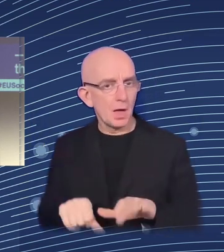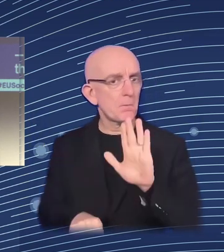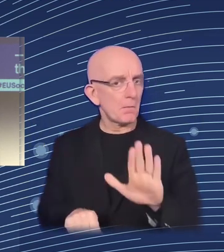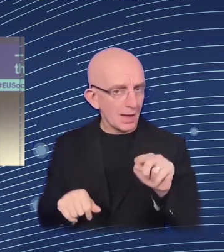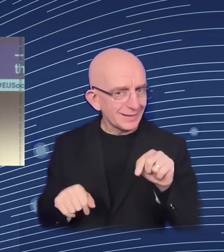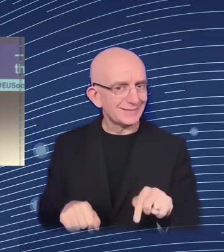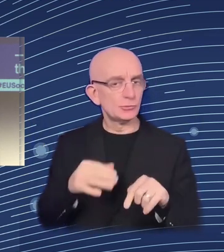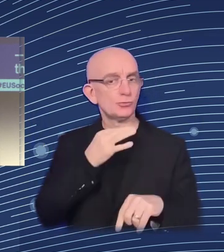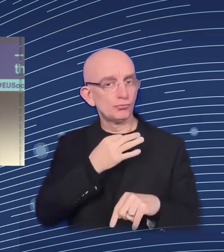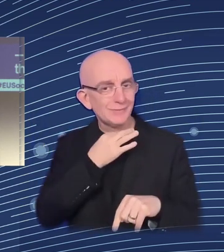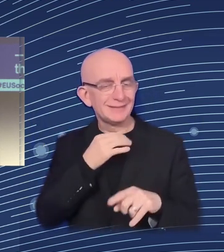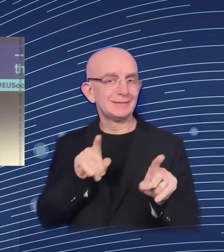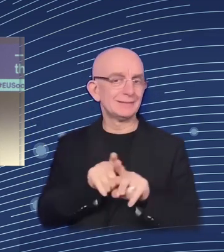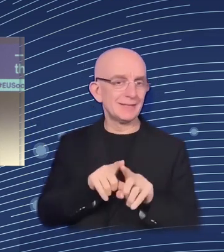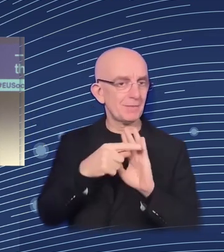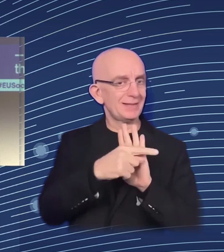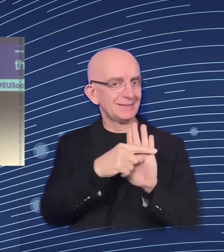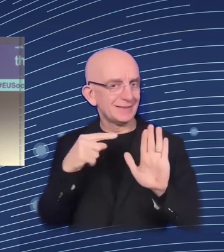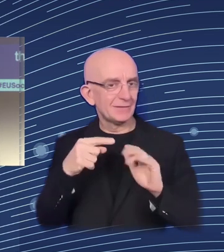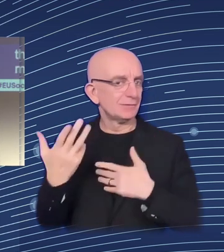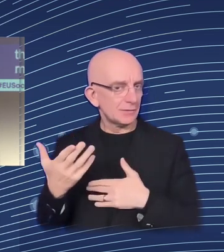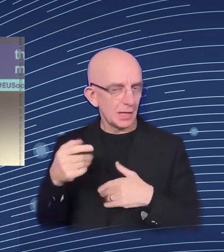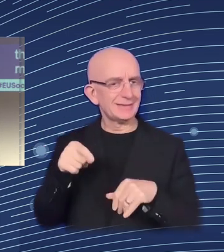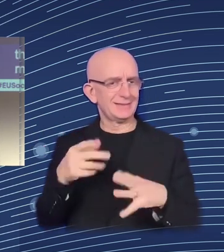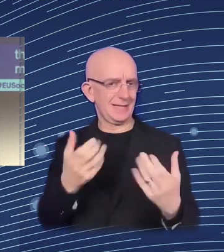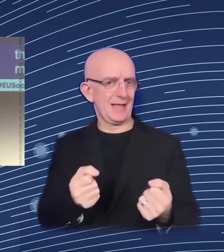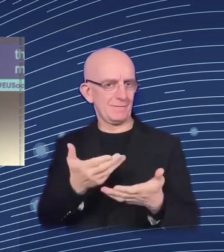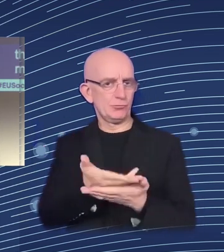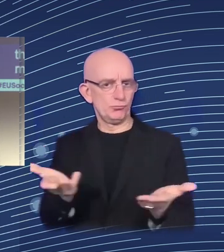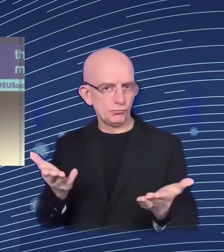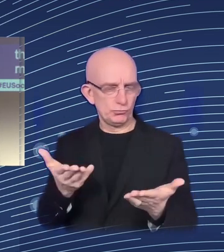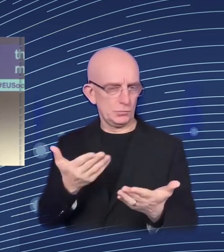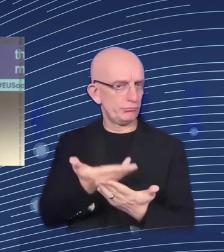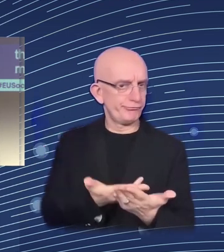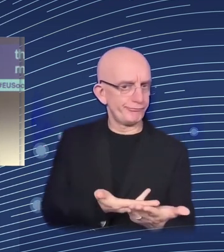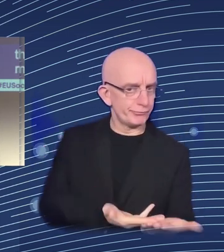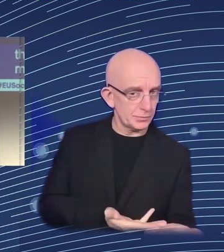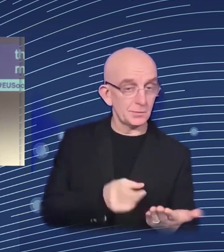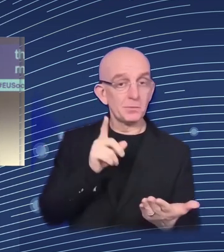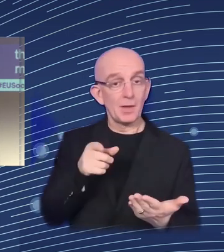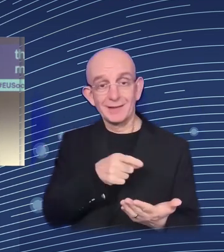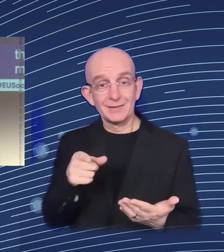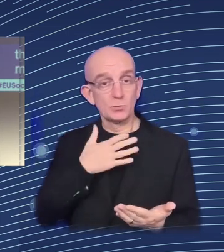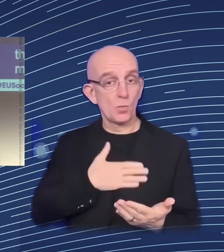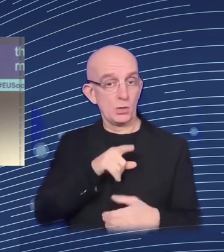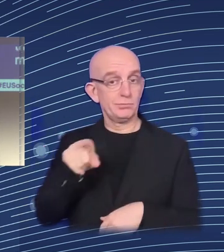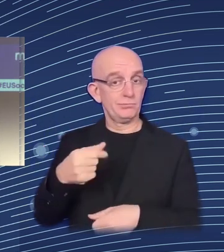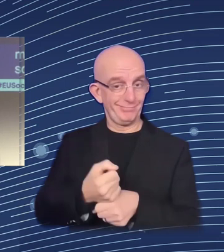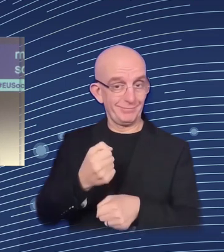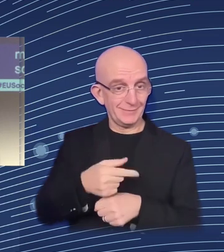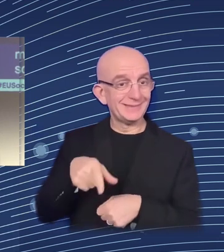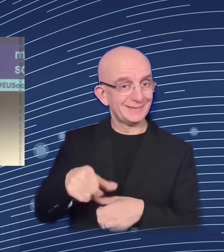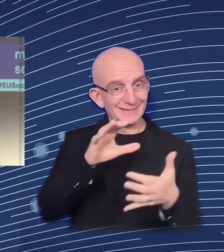is structured and functions and the way access to public services and social benefit happens,